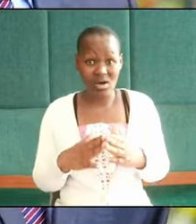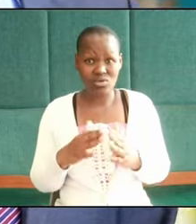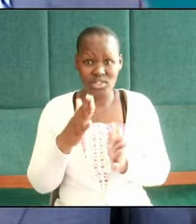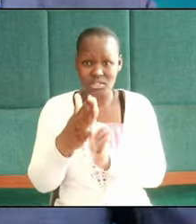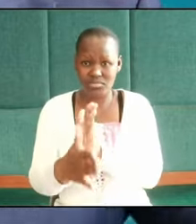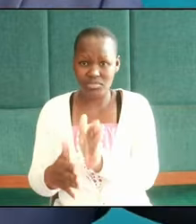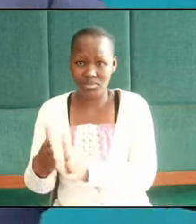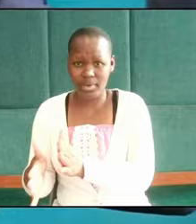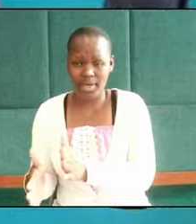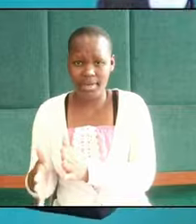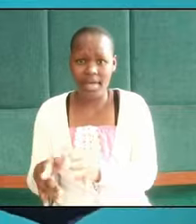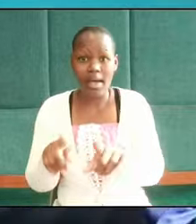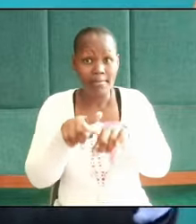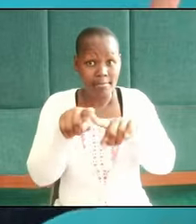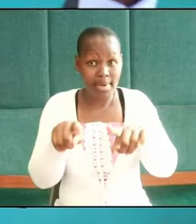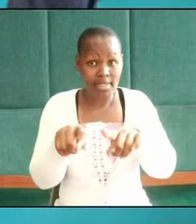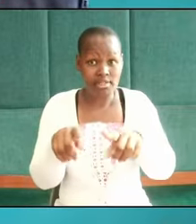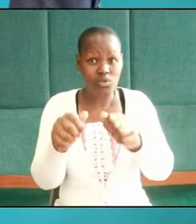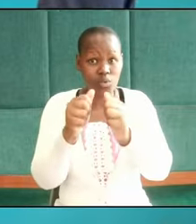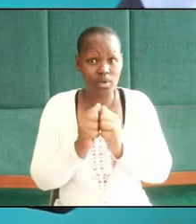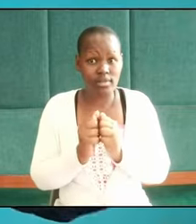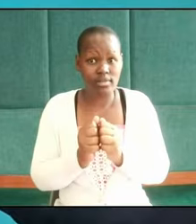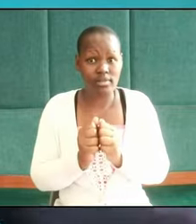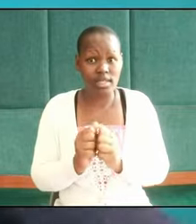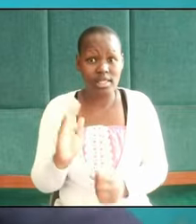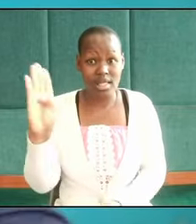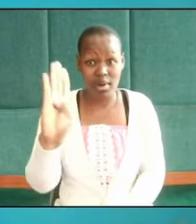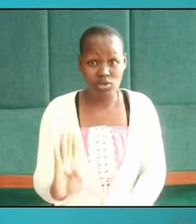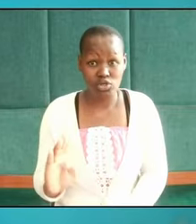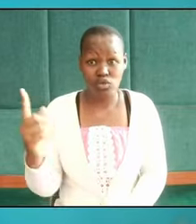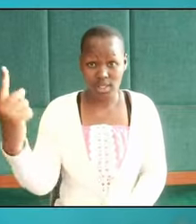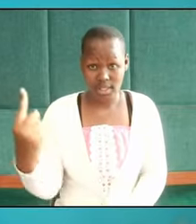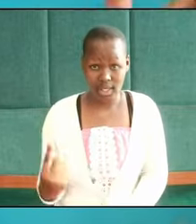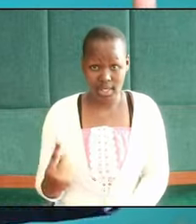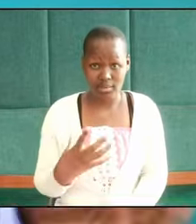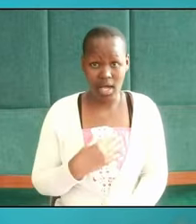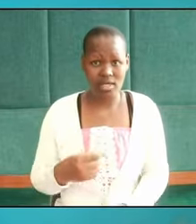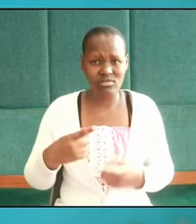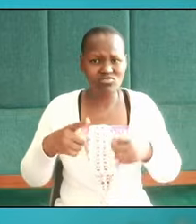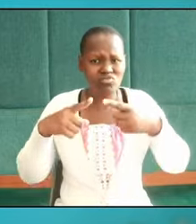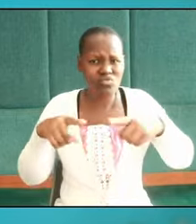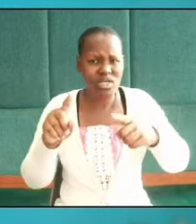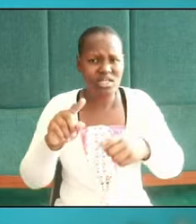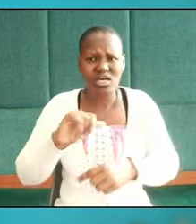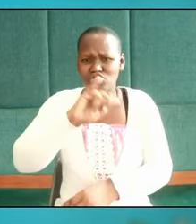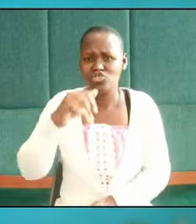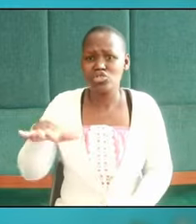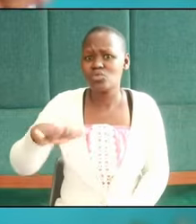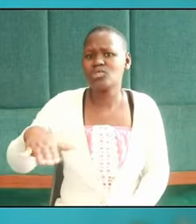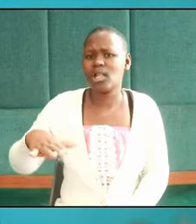but with a bang the Babylonians came and overthrew Jerusalem